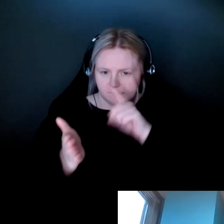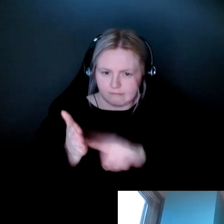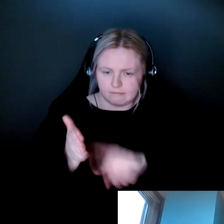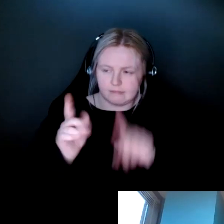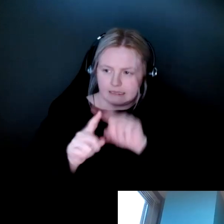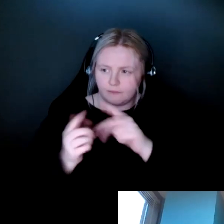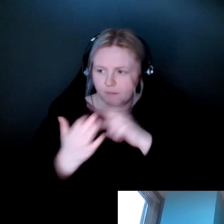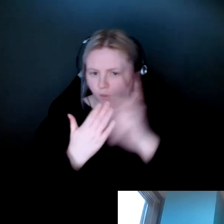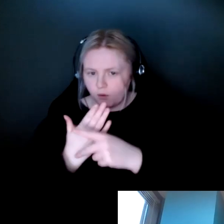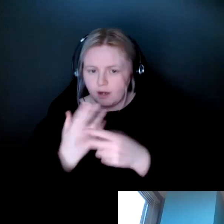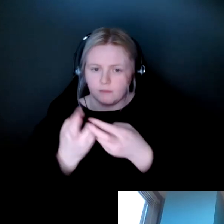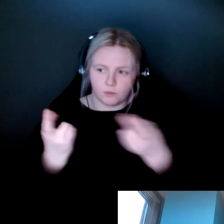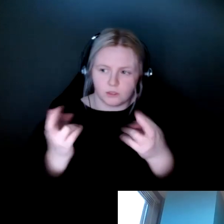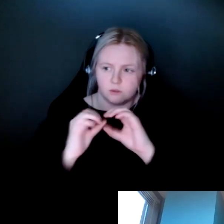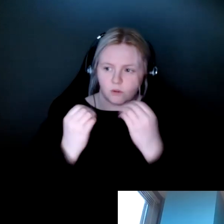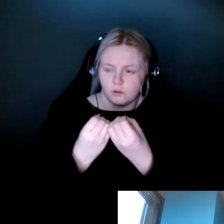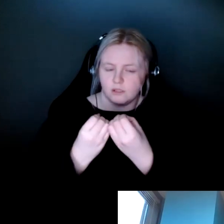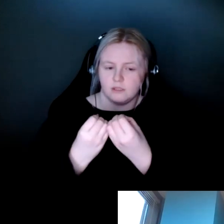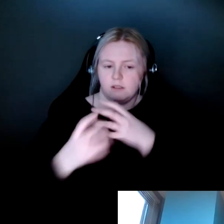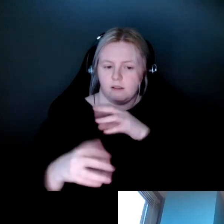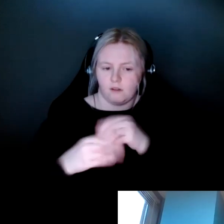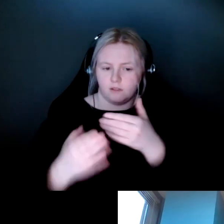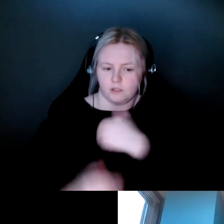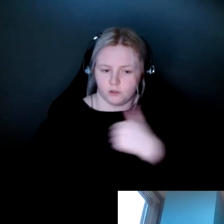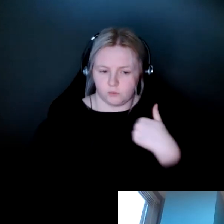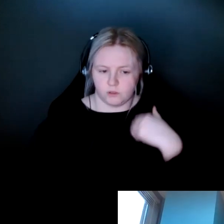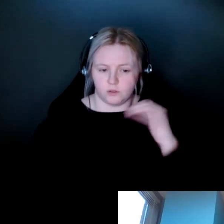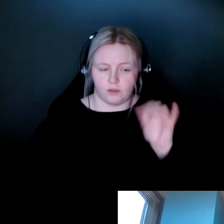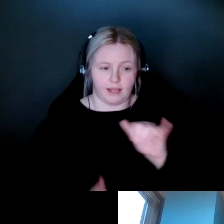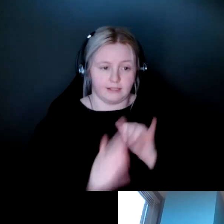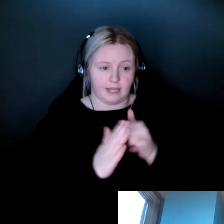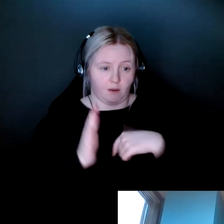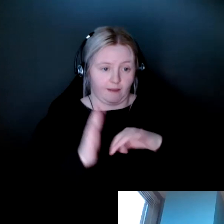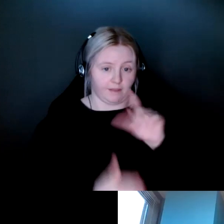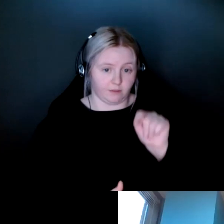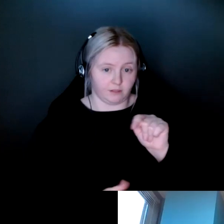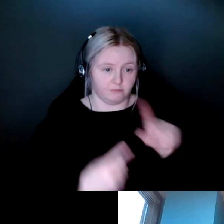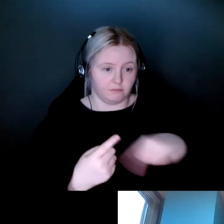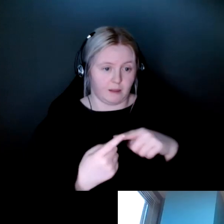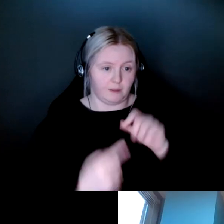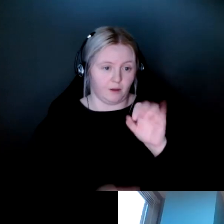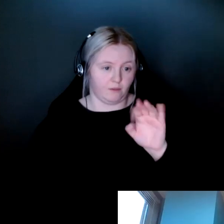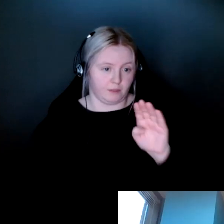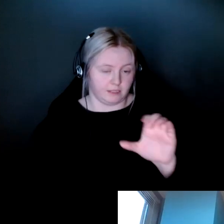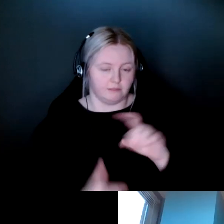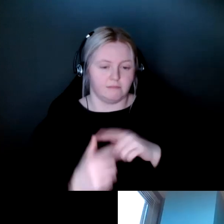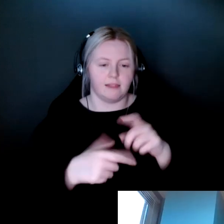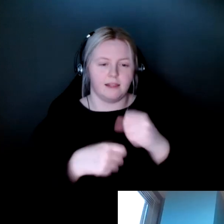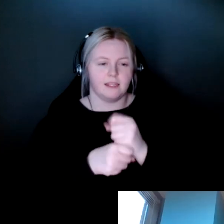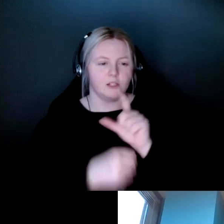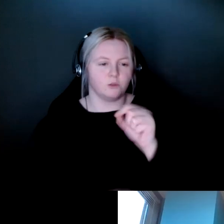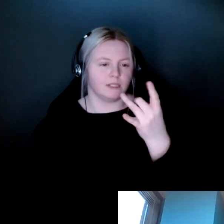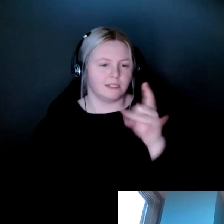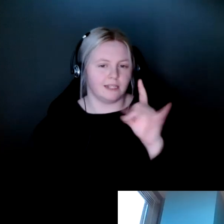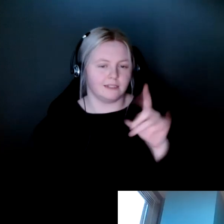in Toronto that fund vision research, which is how I found out about FBC. And then in 2018, I actually went to the